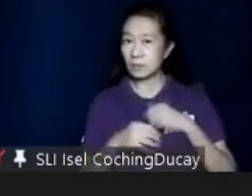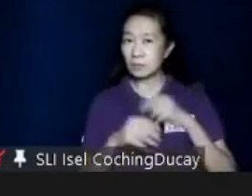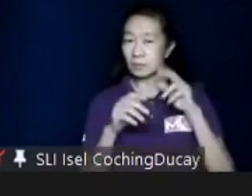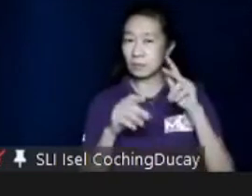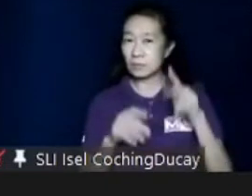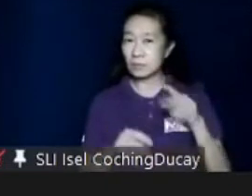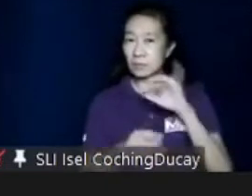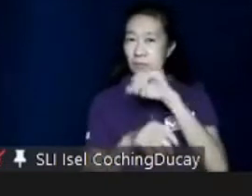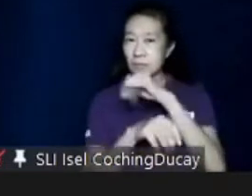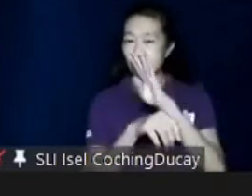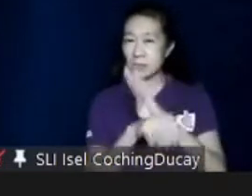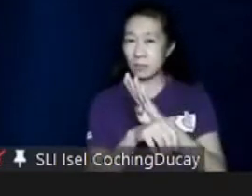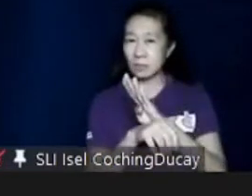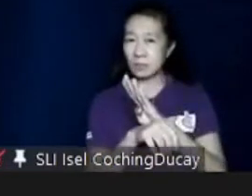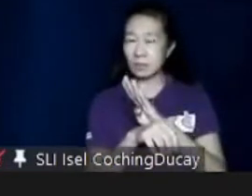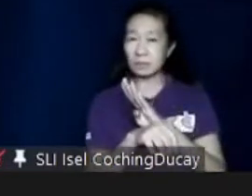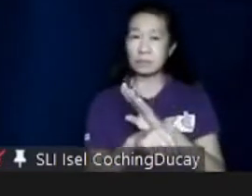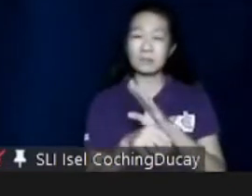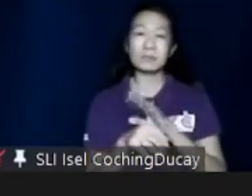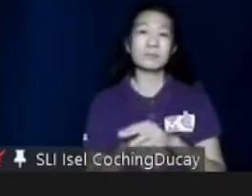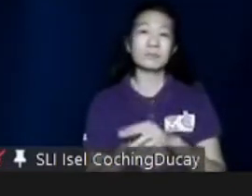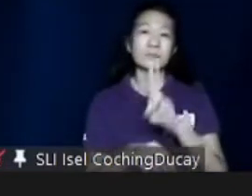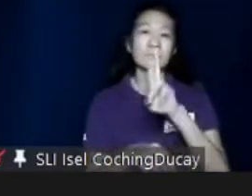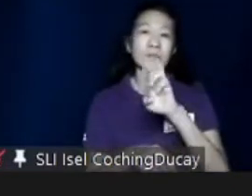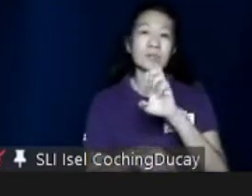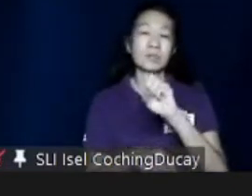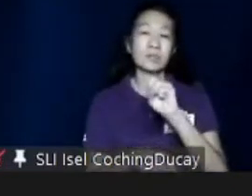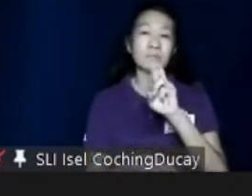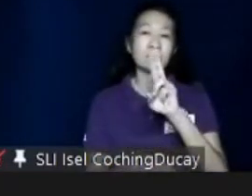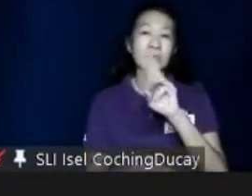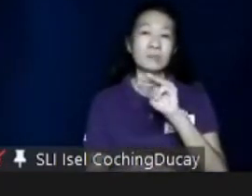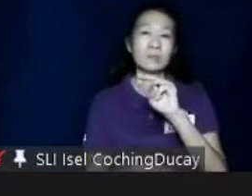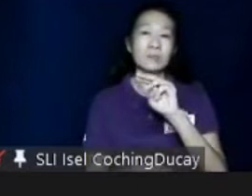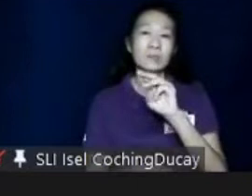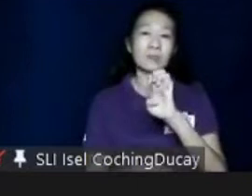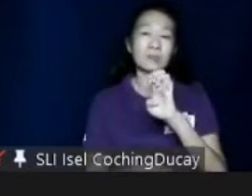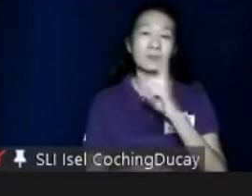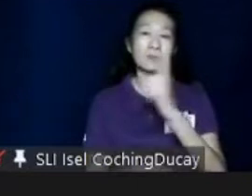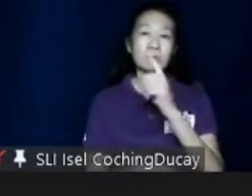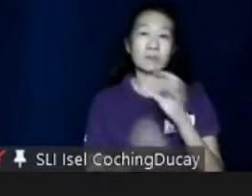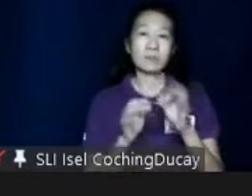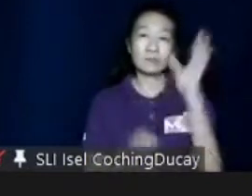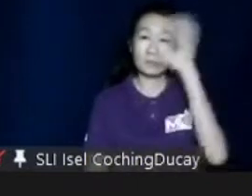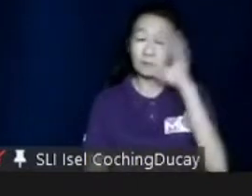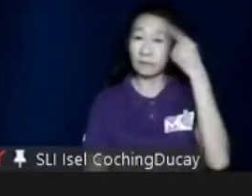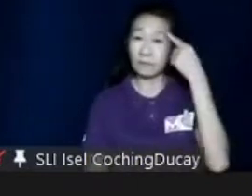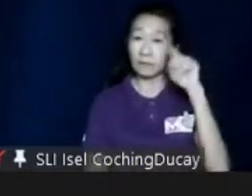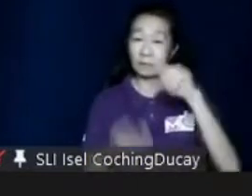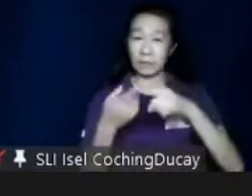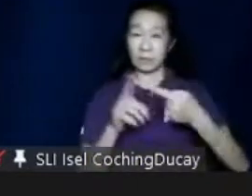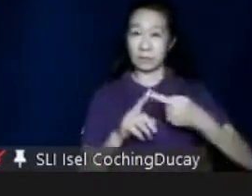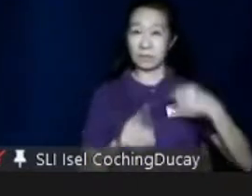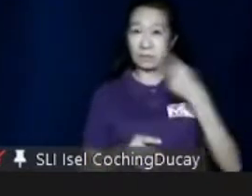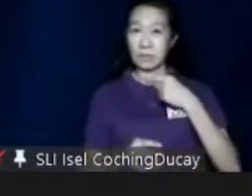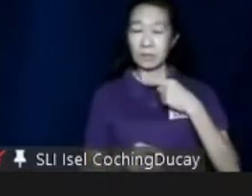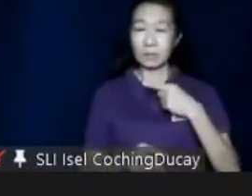ready. So, lang po. So, if you are also looking at, if you have friends who are